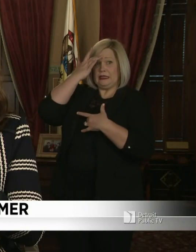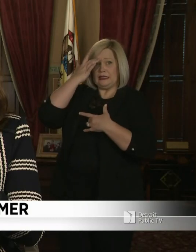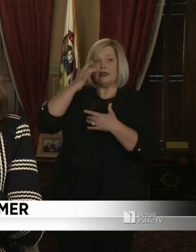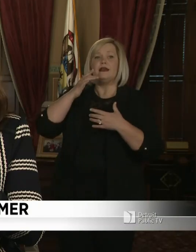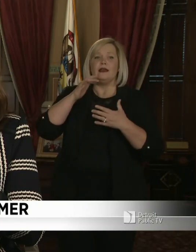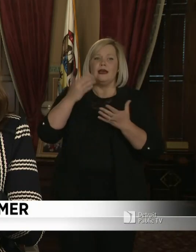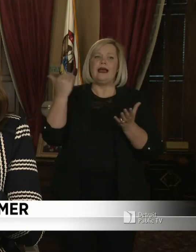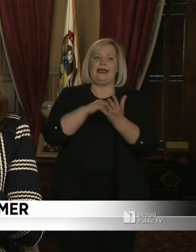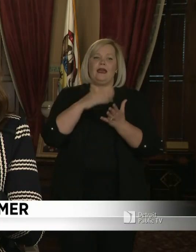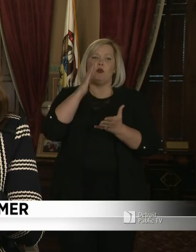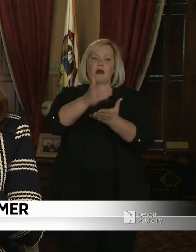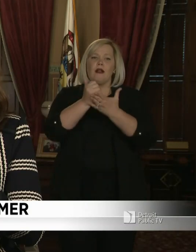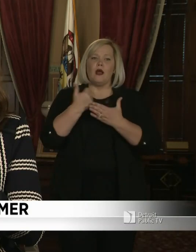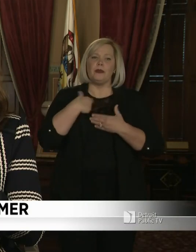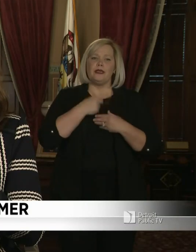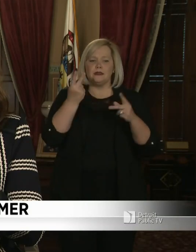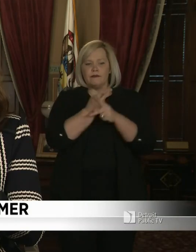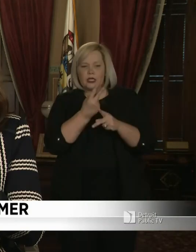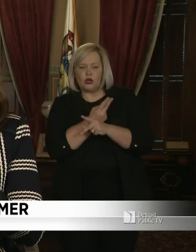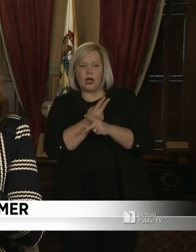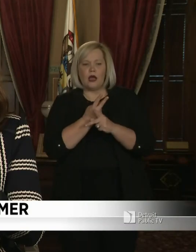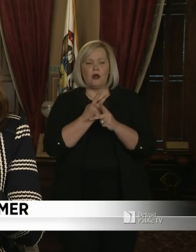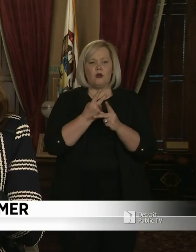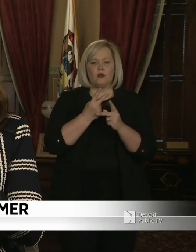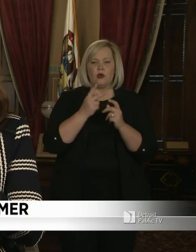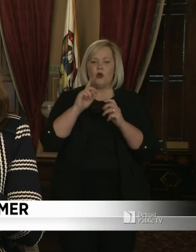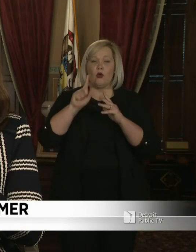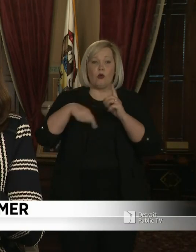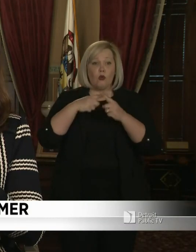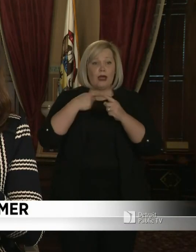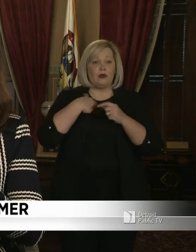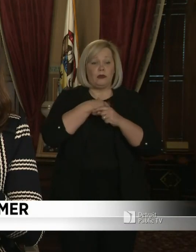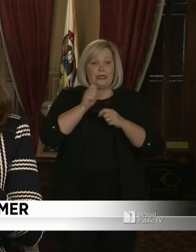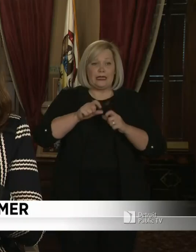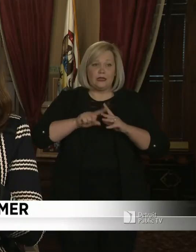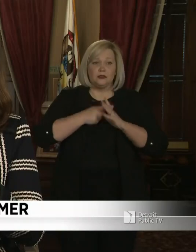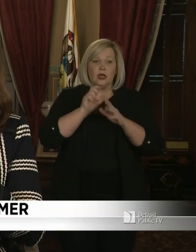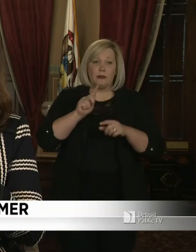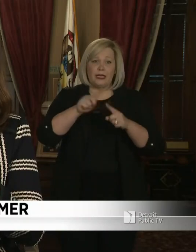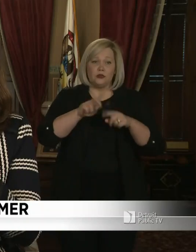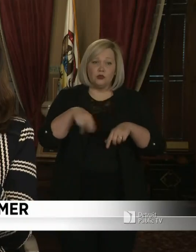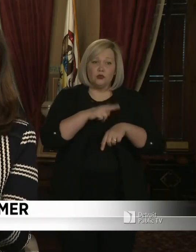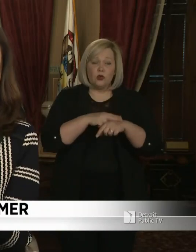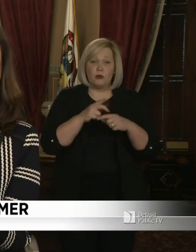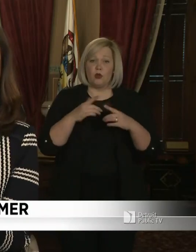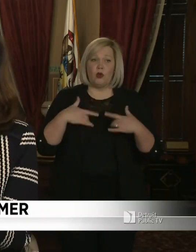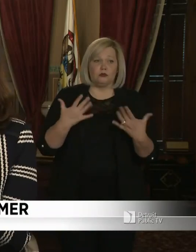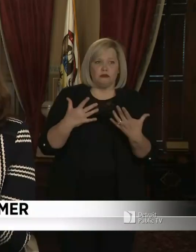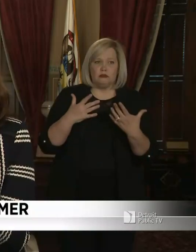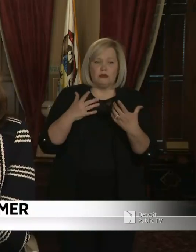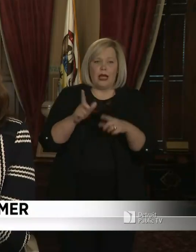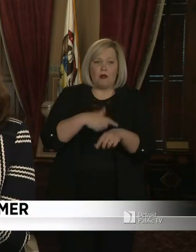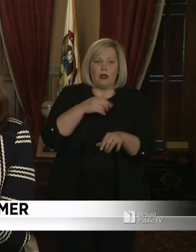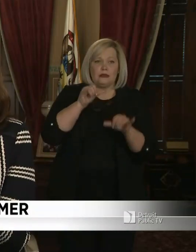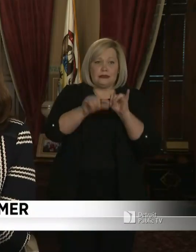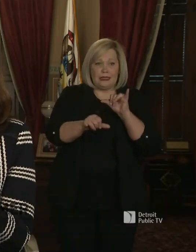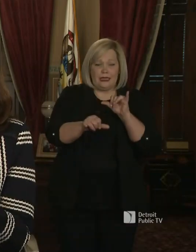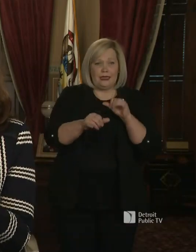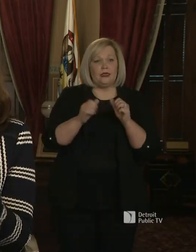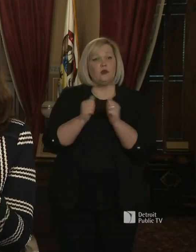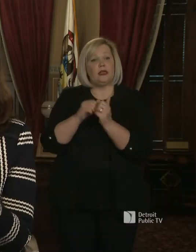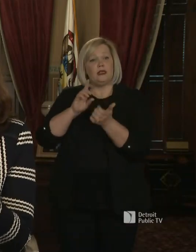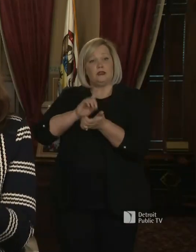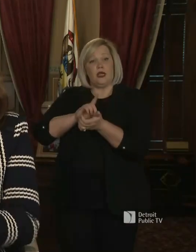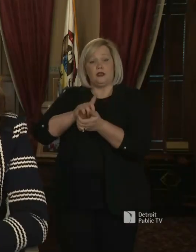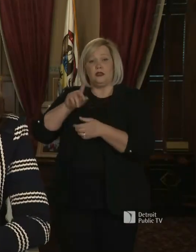determining how and when we're able to start thinking about ramping up. I've got, in addition to Dr. Khaldun, who is